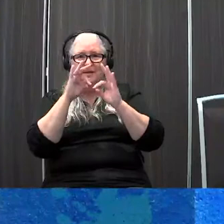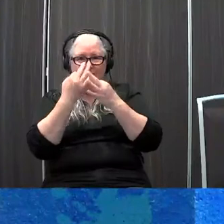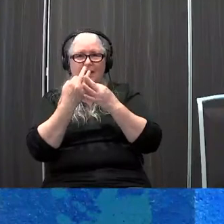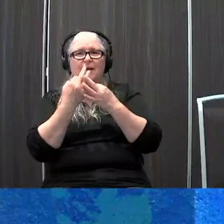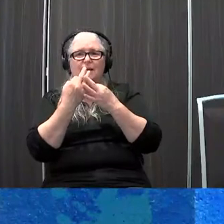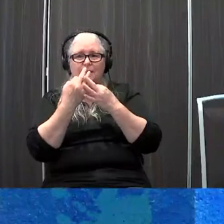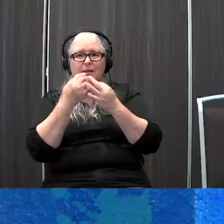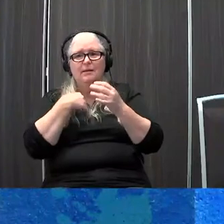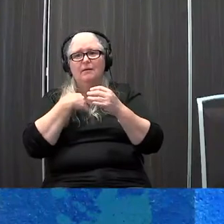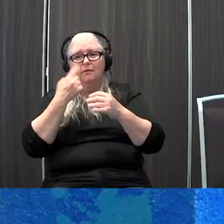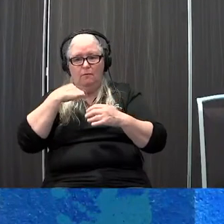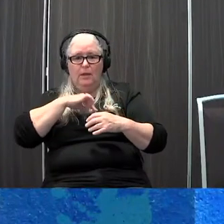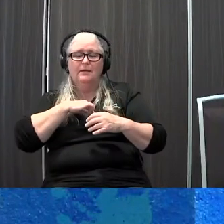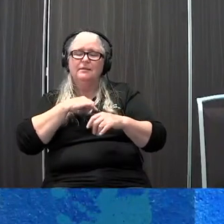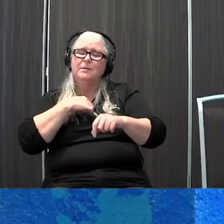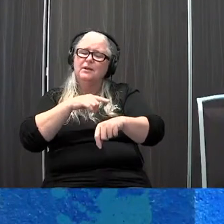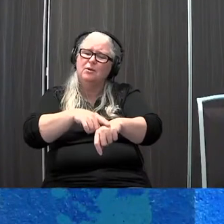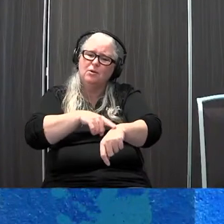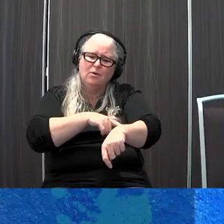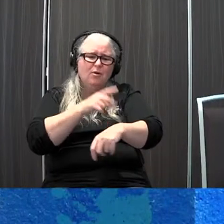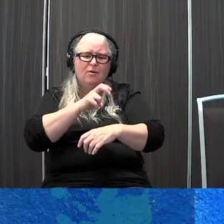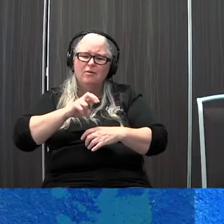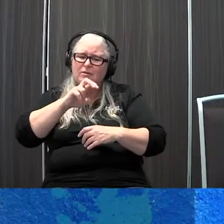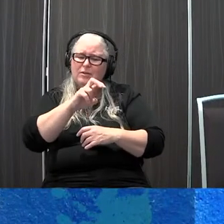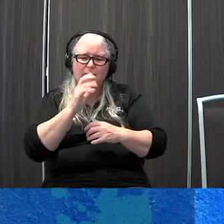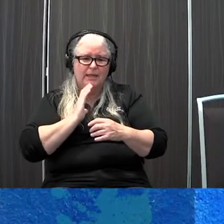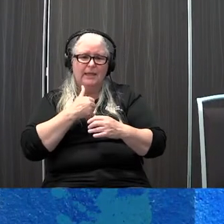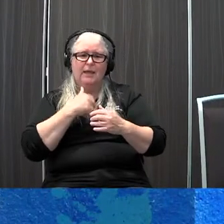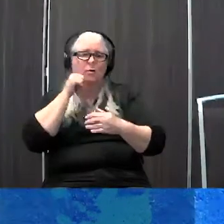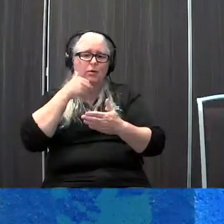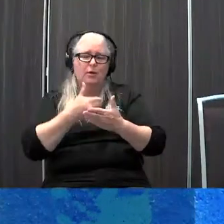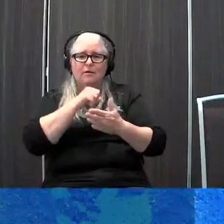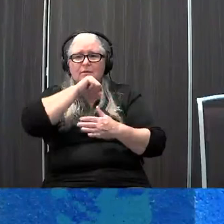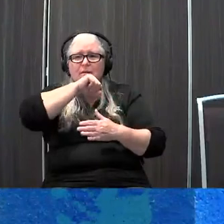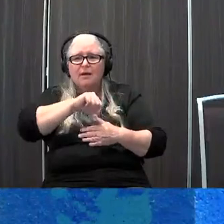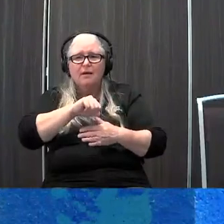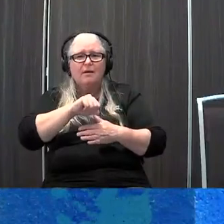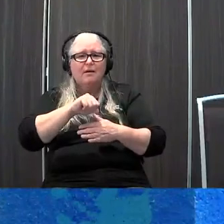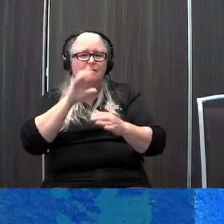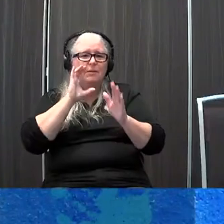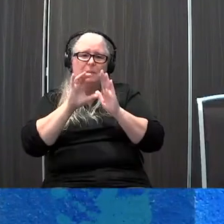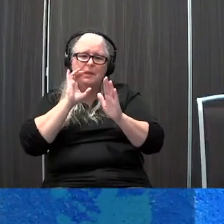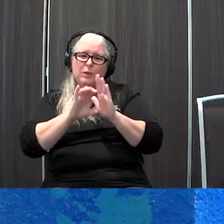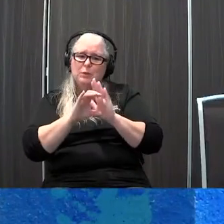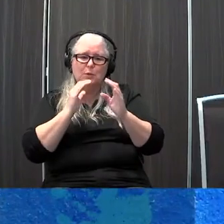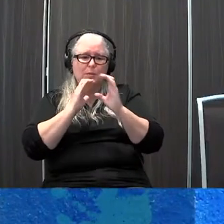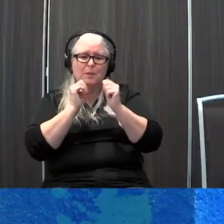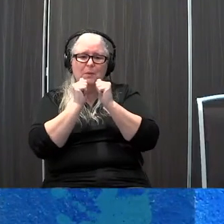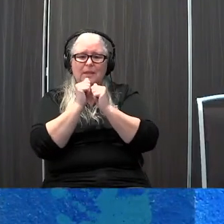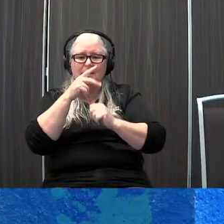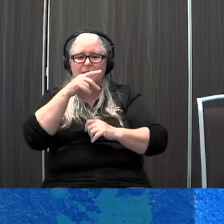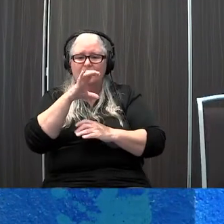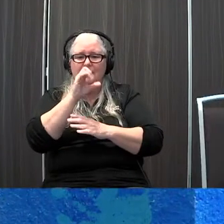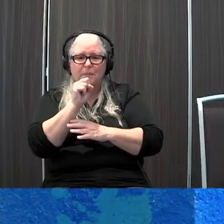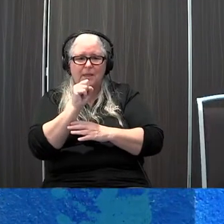it's been a long journey our daughter has always loved the picture communication and PECS we've used